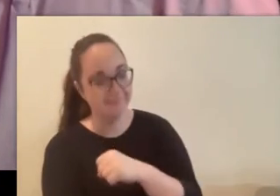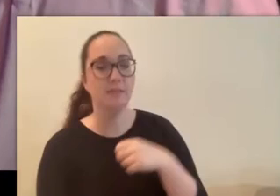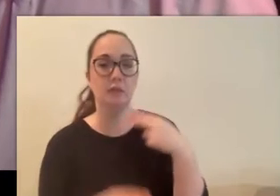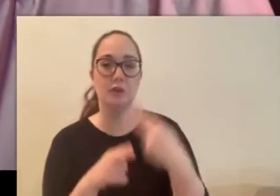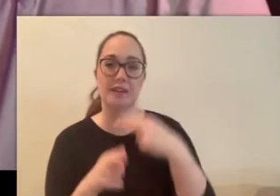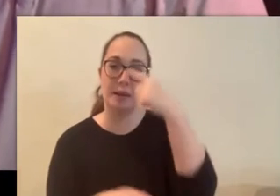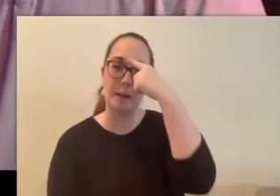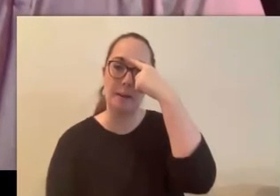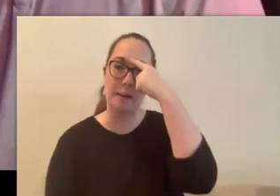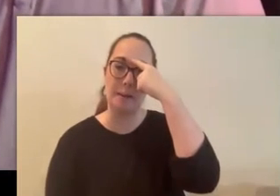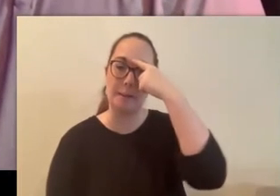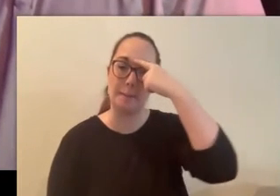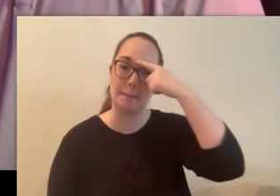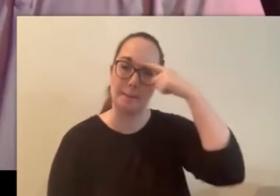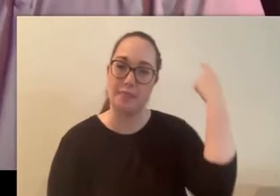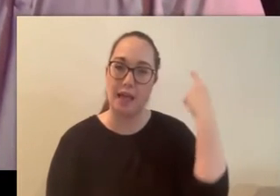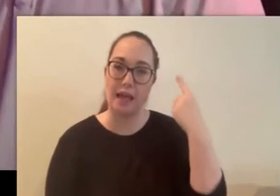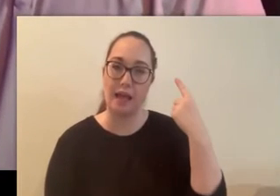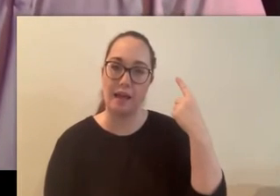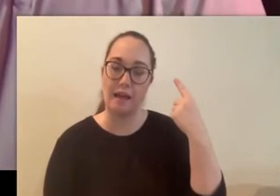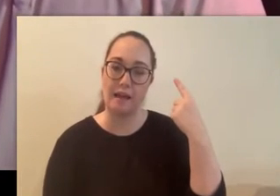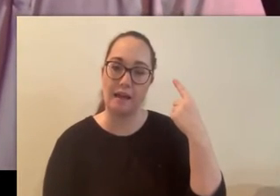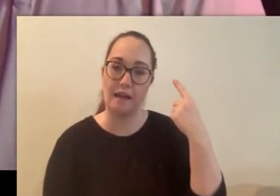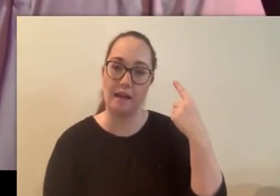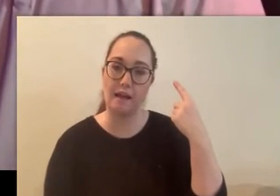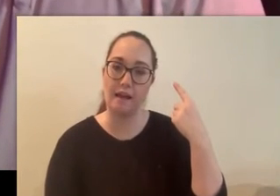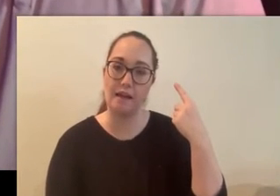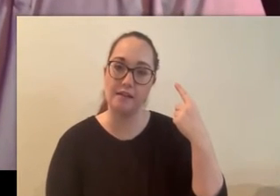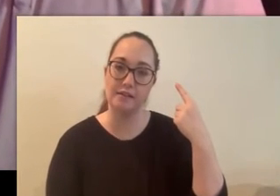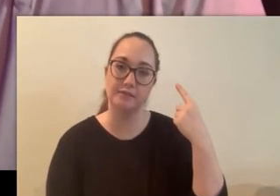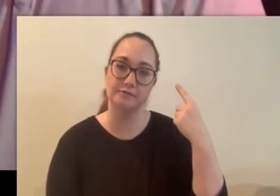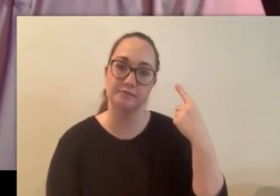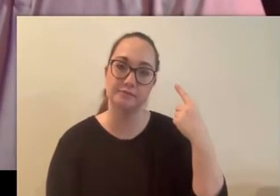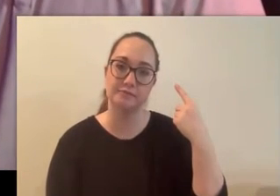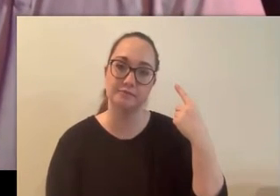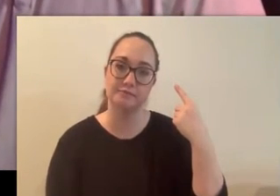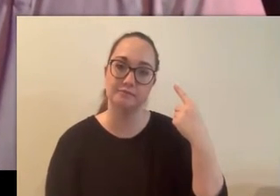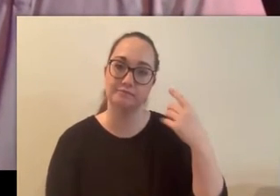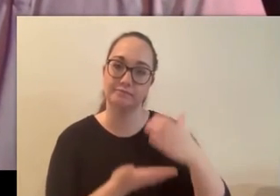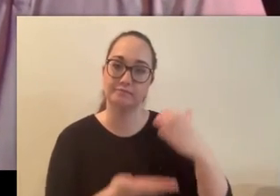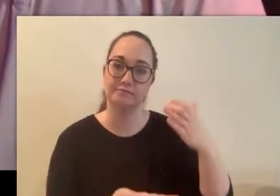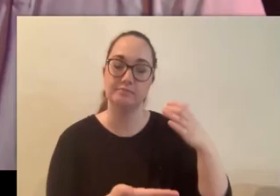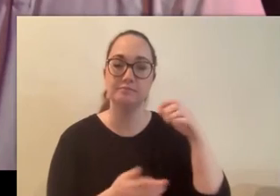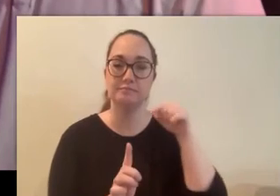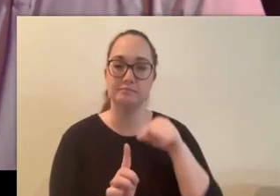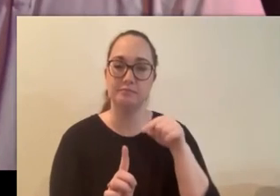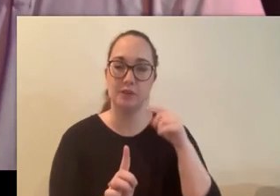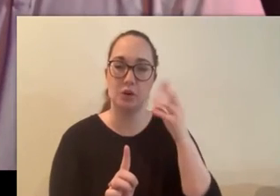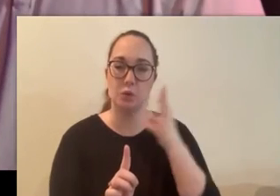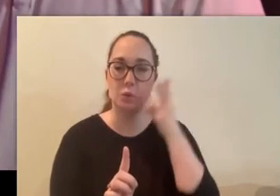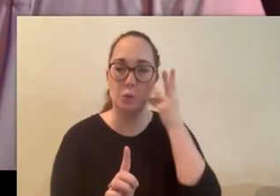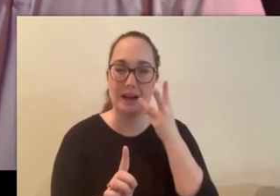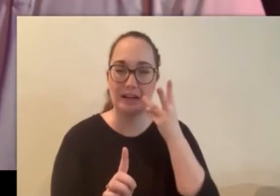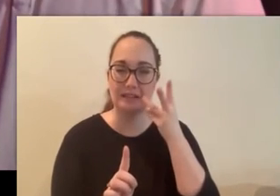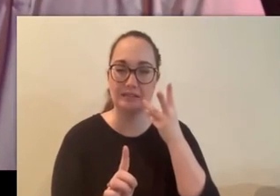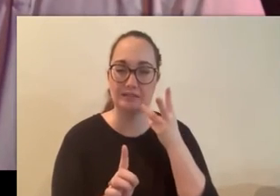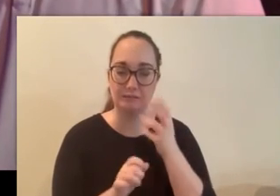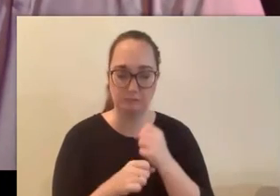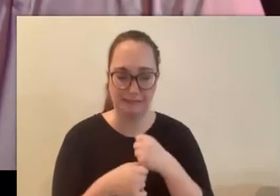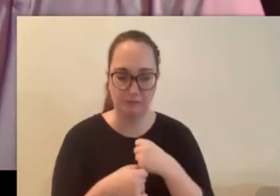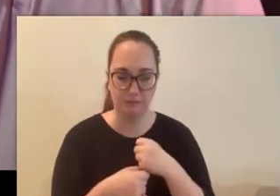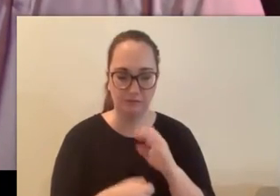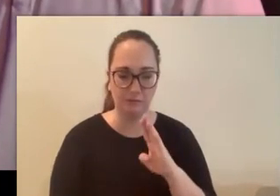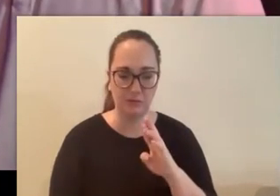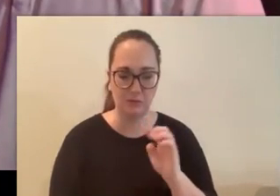black dog it's a wine um that is actually um i guess not brewed what is it um